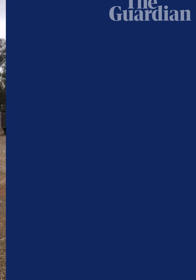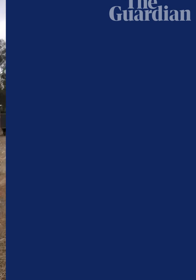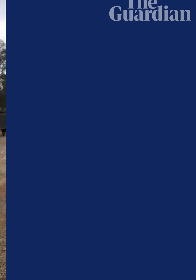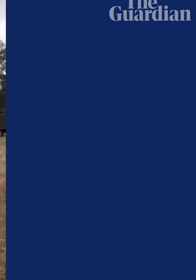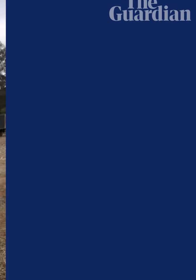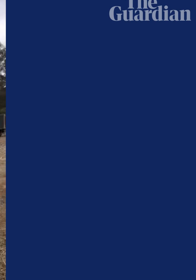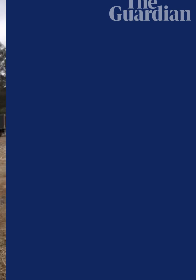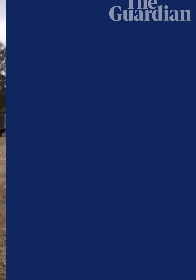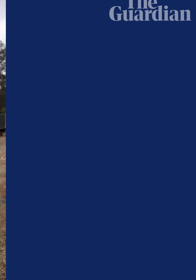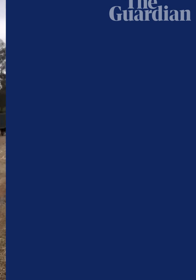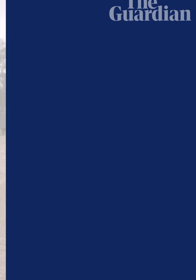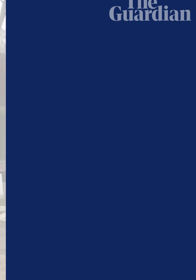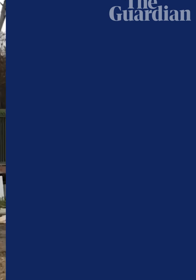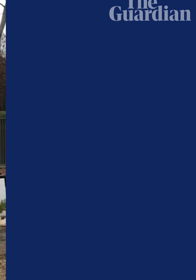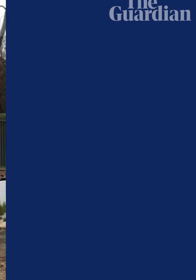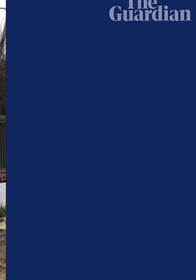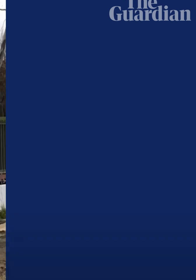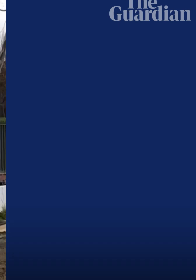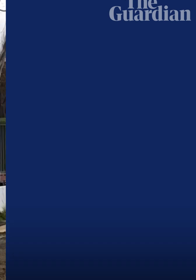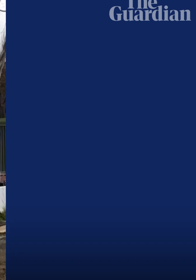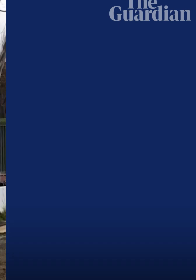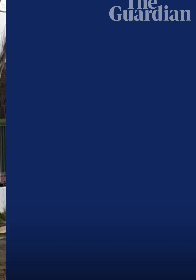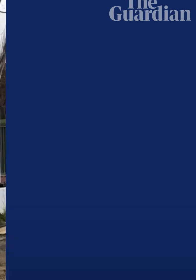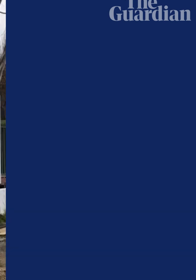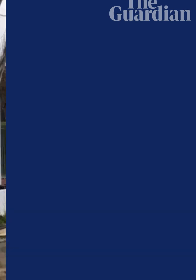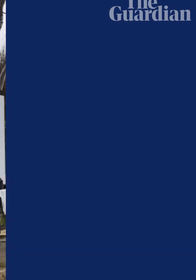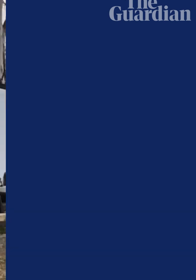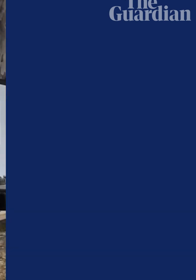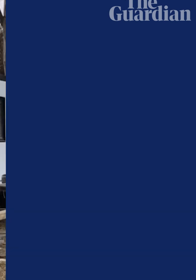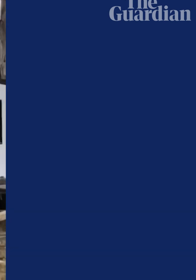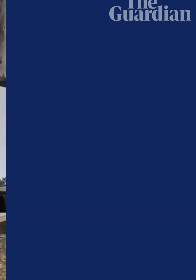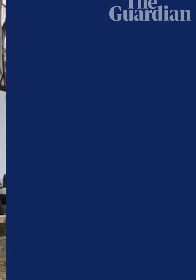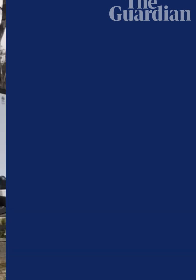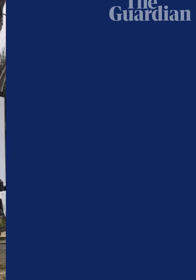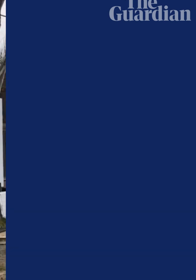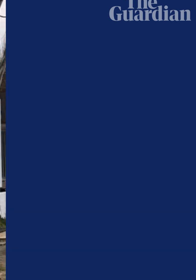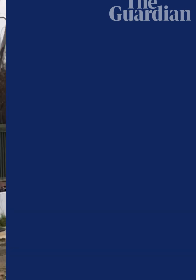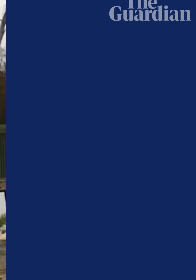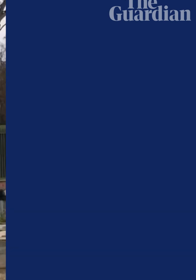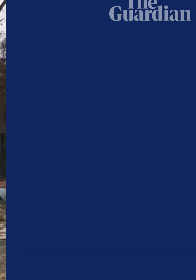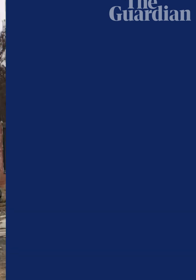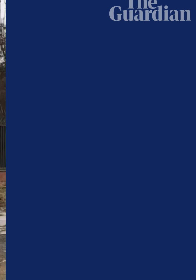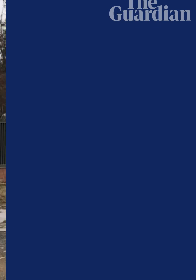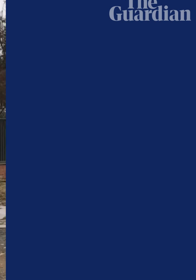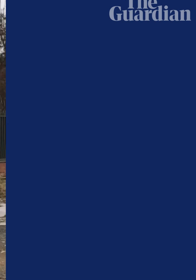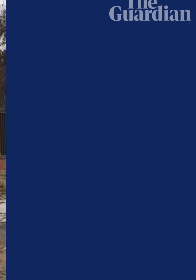Sir? Hello? Ah, yes, sorry, who are you? What's your name?